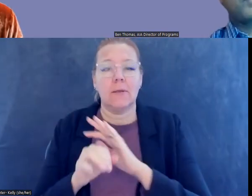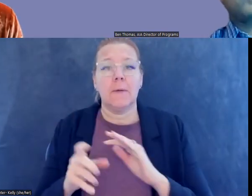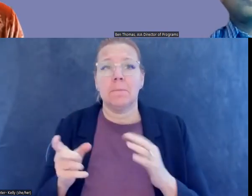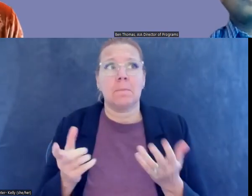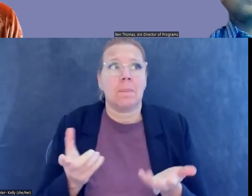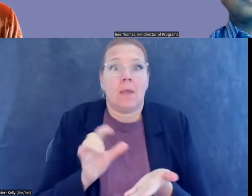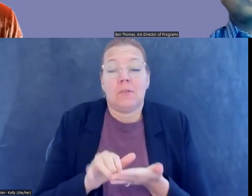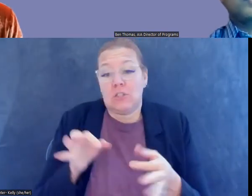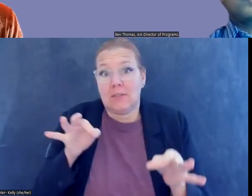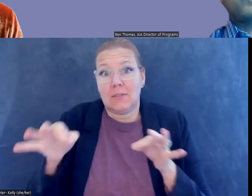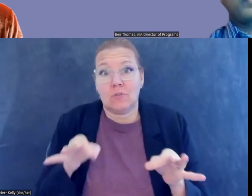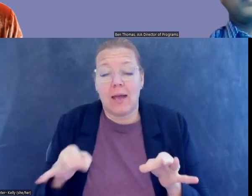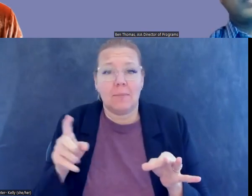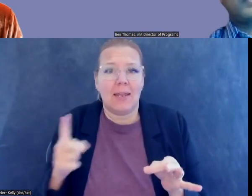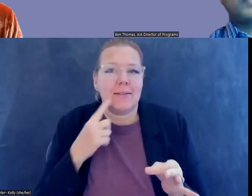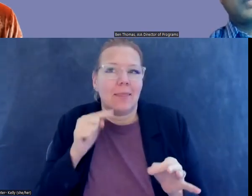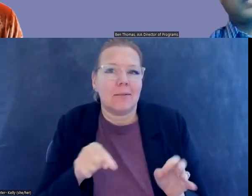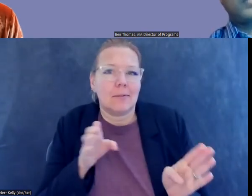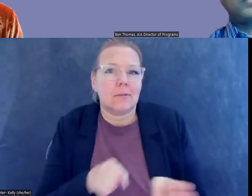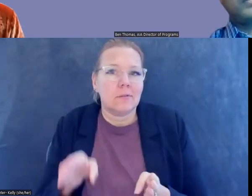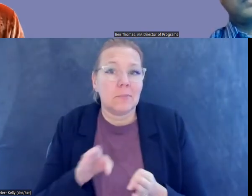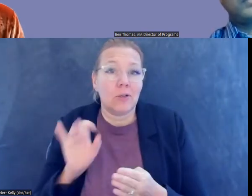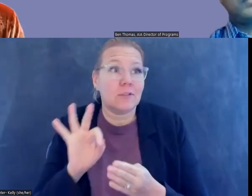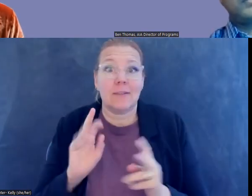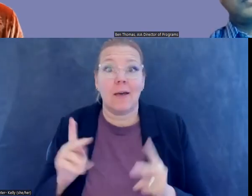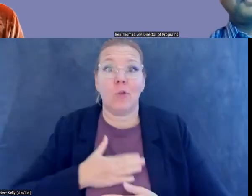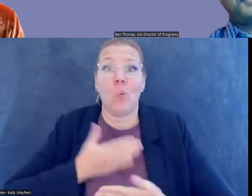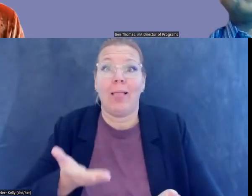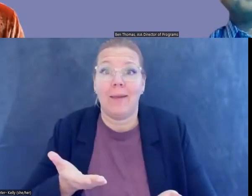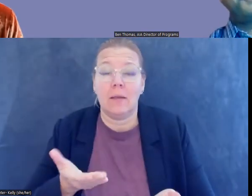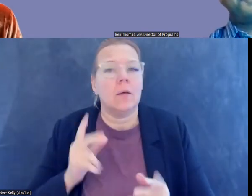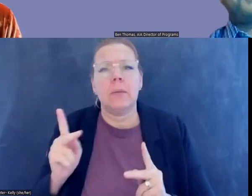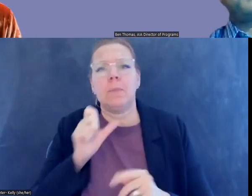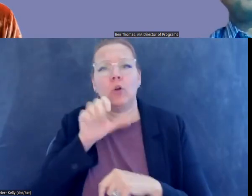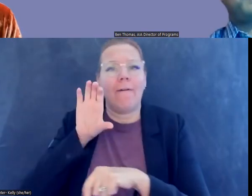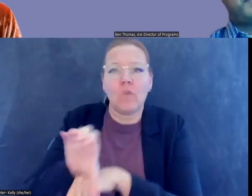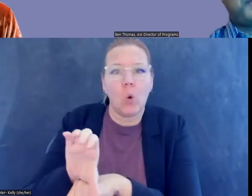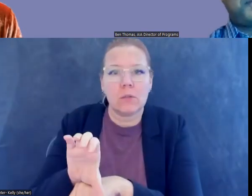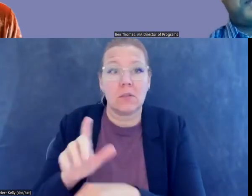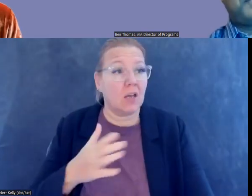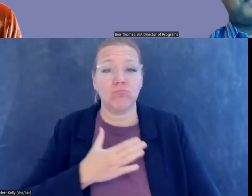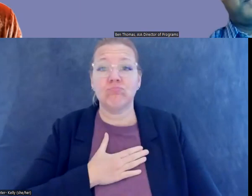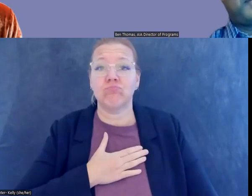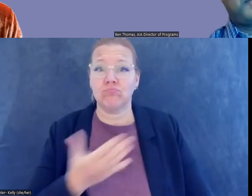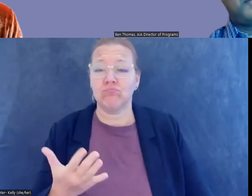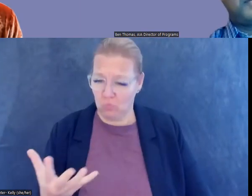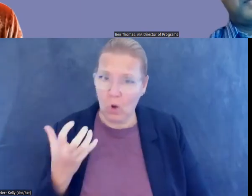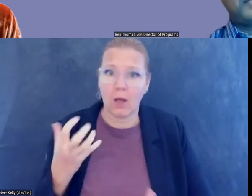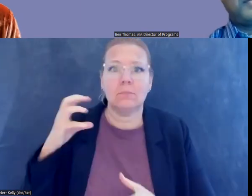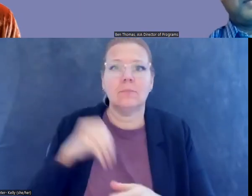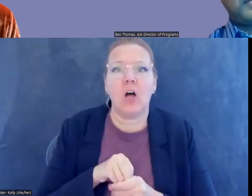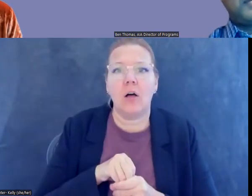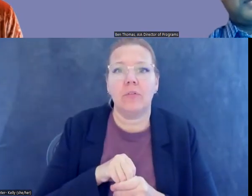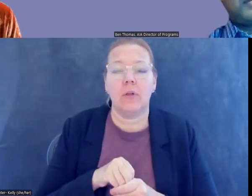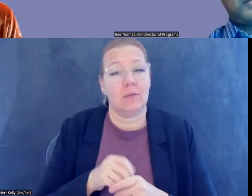I think, um, is a very accurate phrase. And she, you know, and her